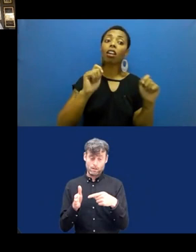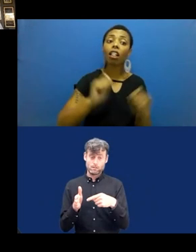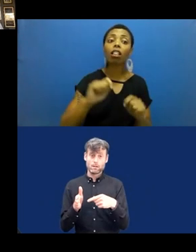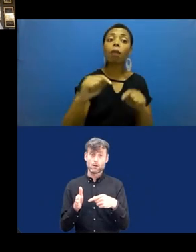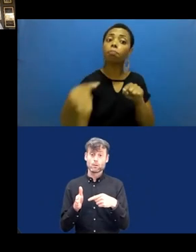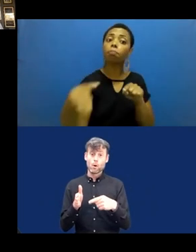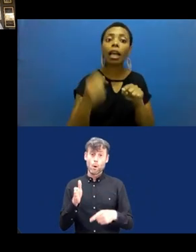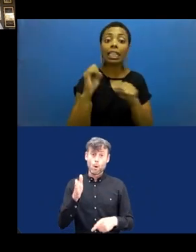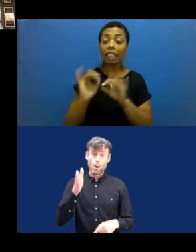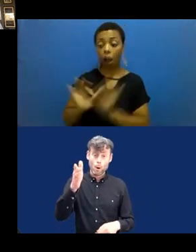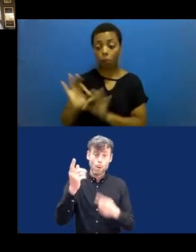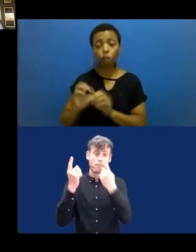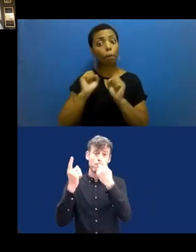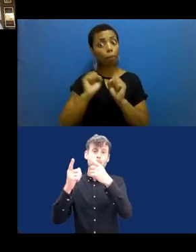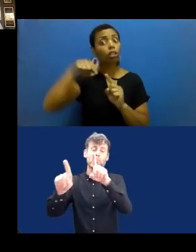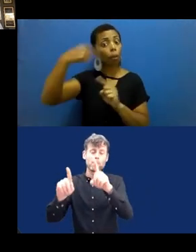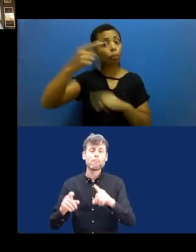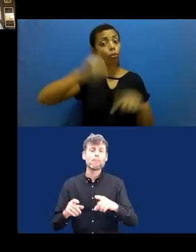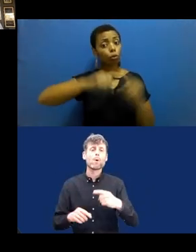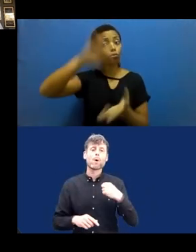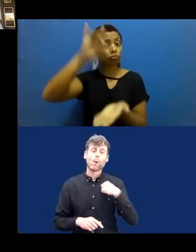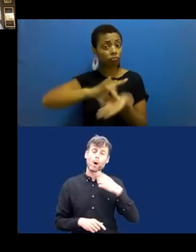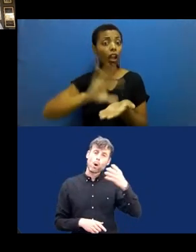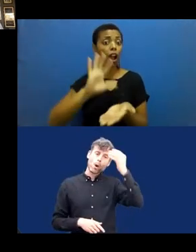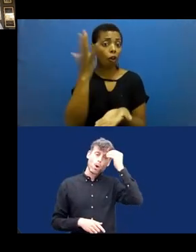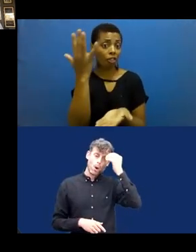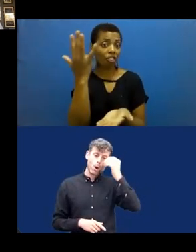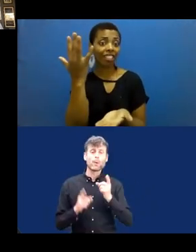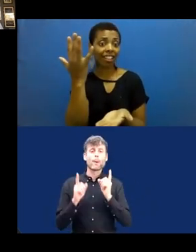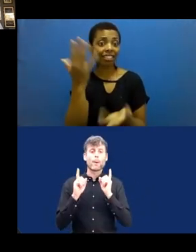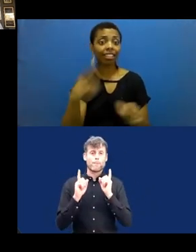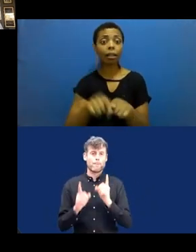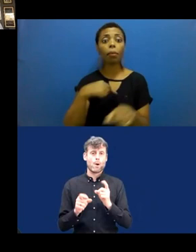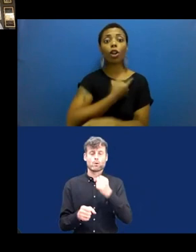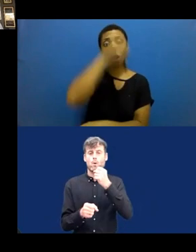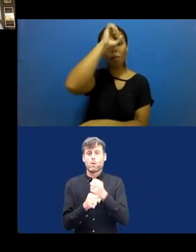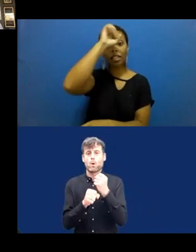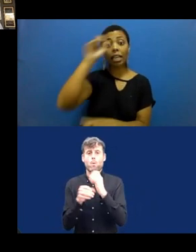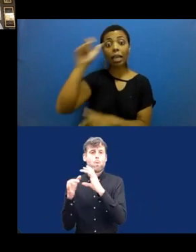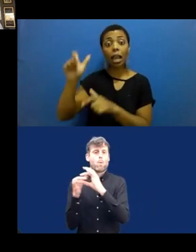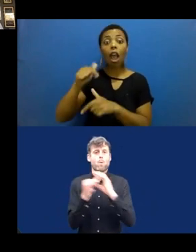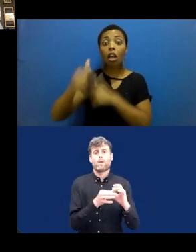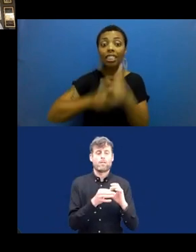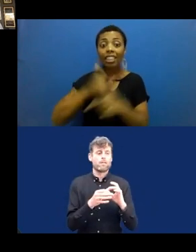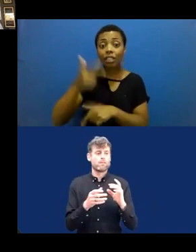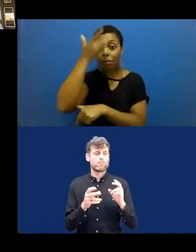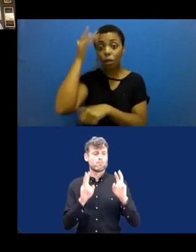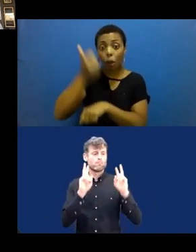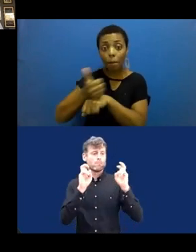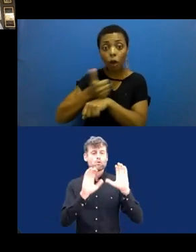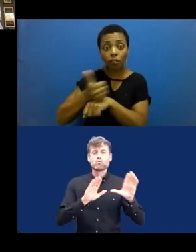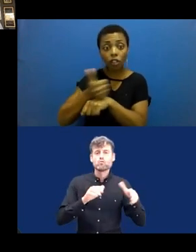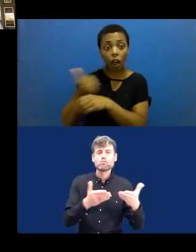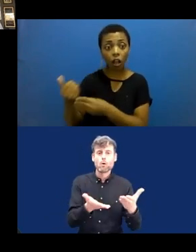after the project. We have learned, using professional service providers, for industrial design, for